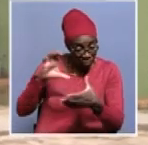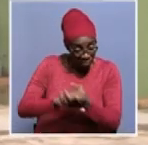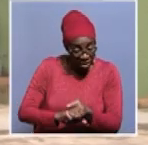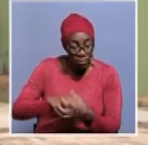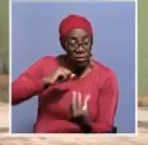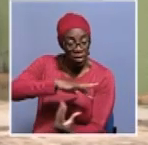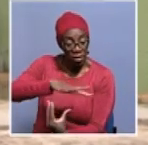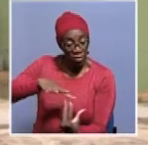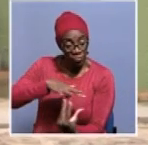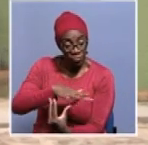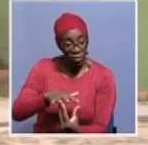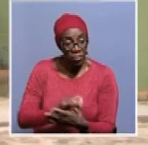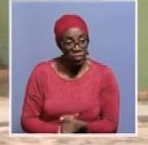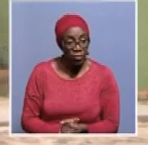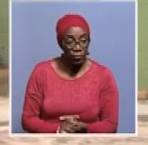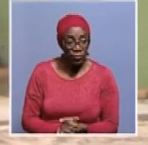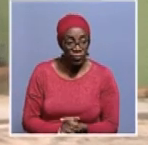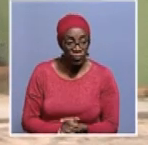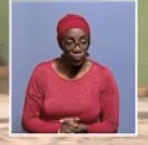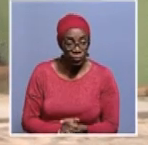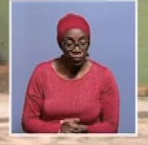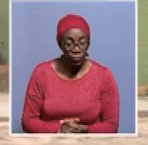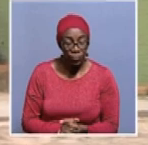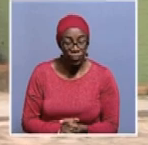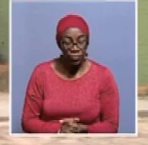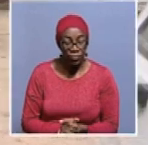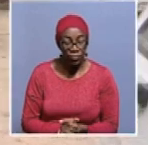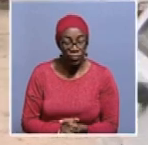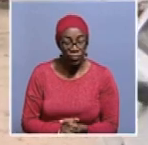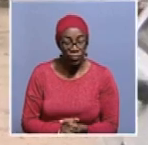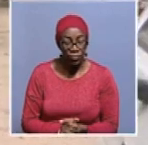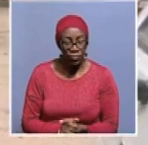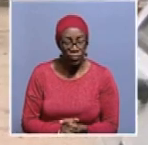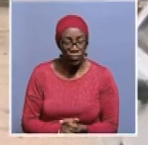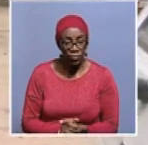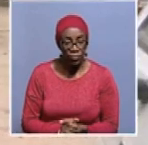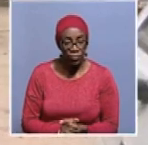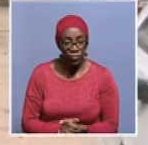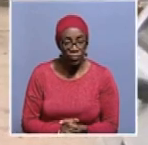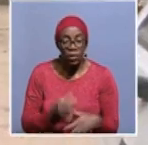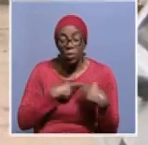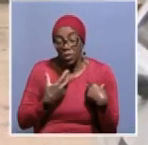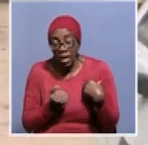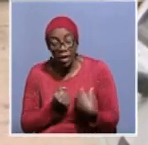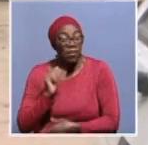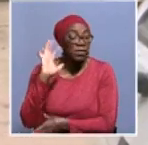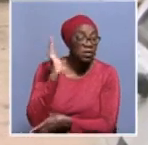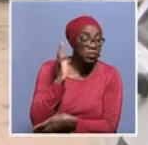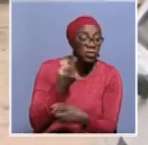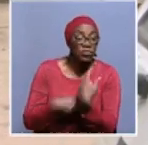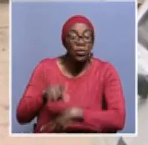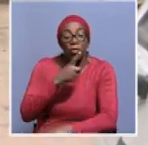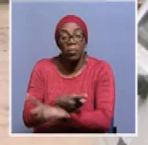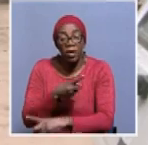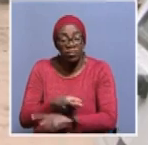after that we are going to have a storm again then uh are going to have a speech from government and